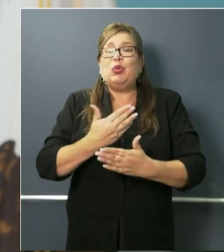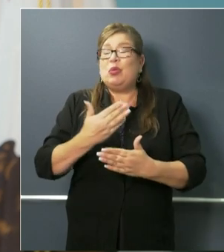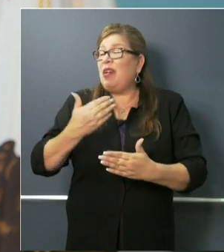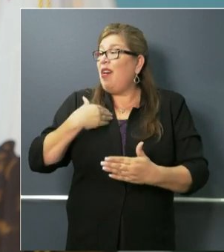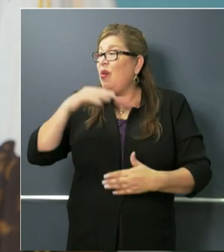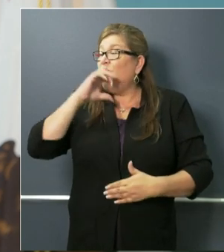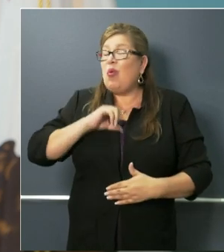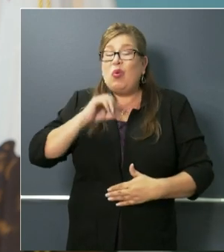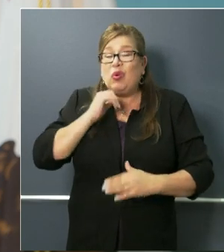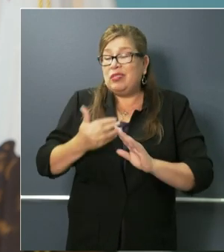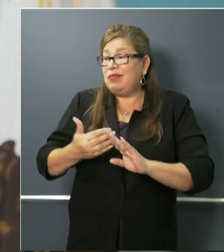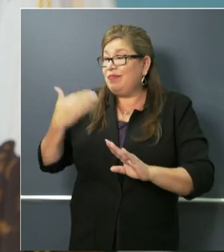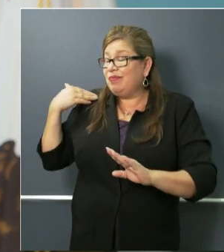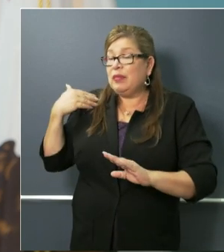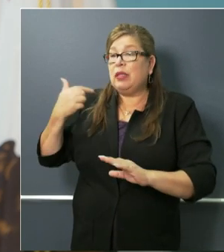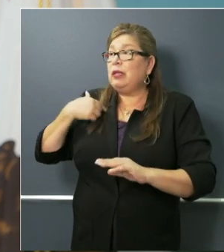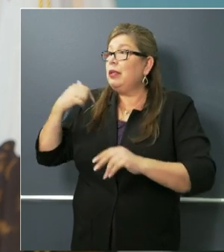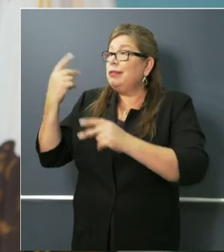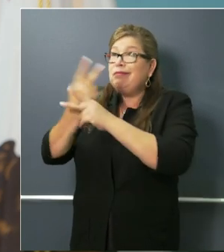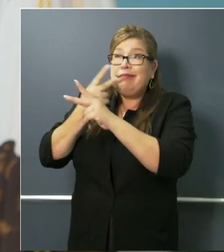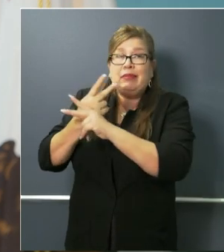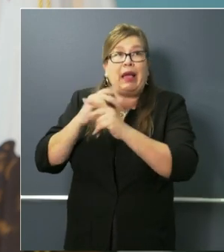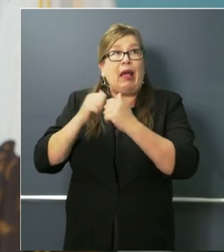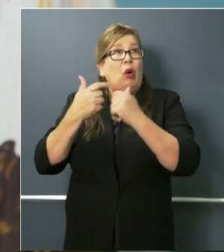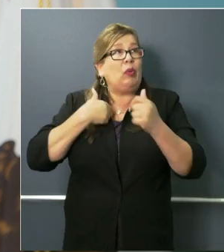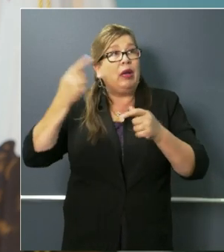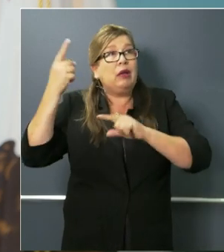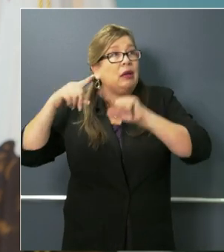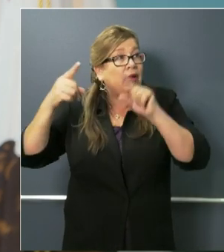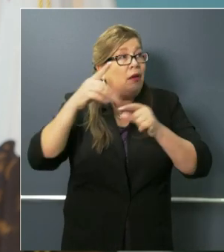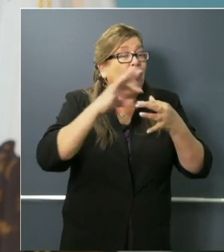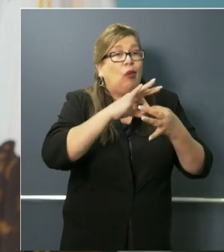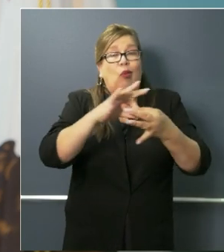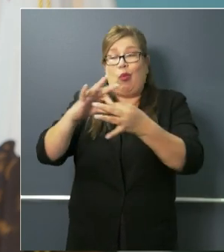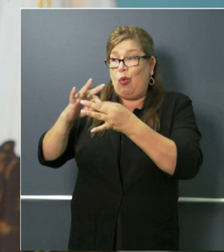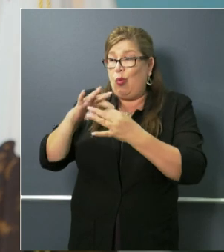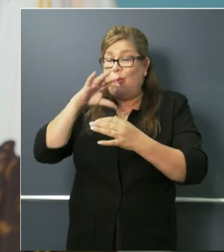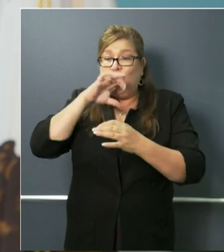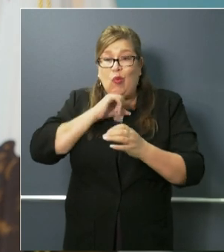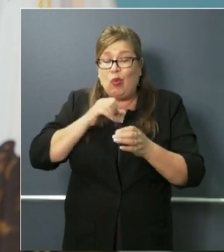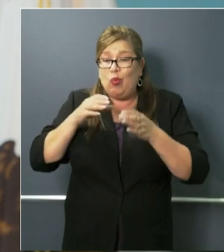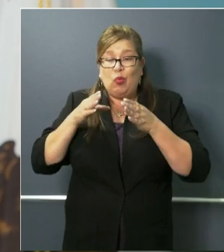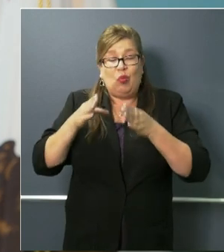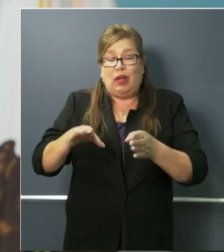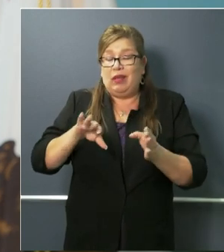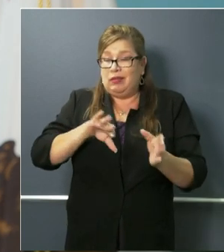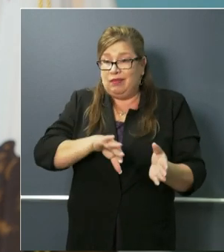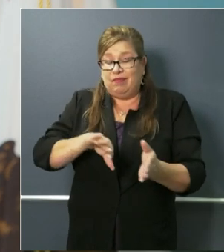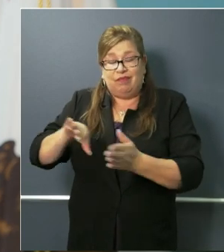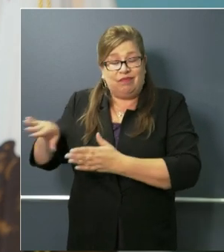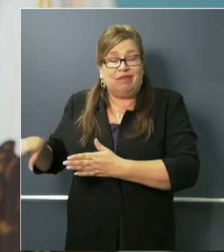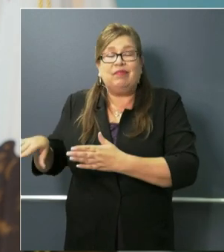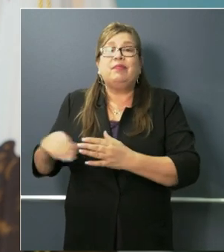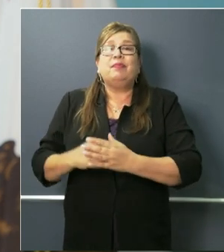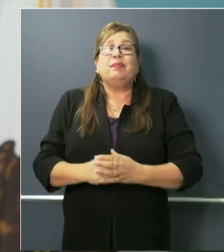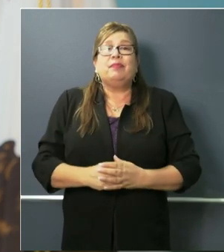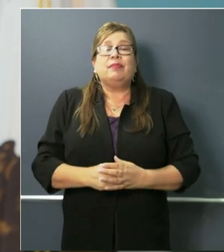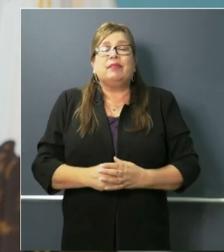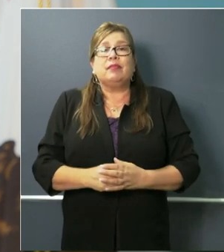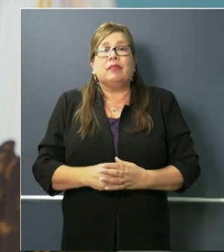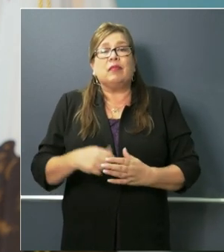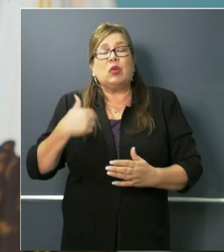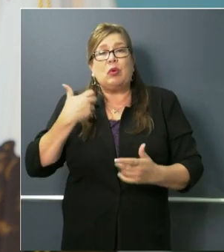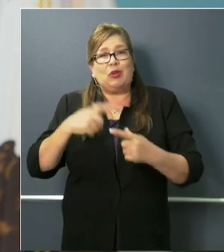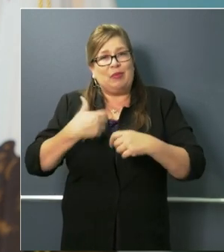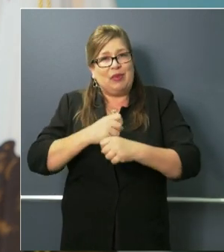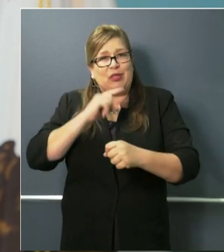old approach to how we coordinate, how we collaborate, how we organize, and how we distribute information to you in the public